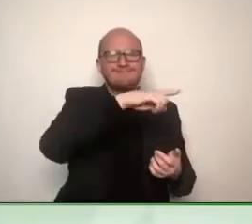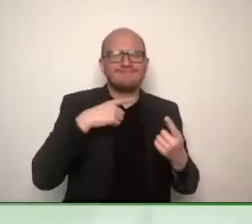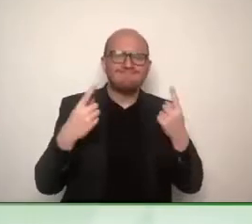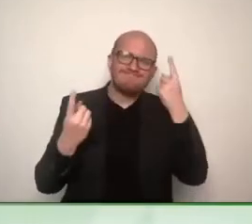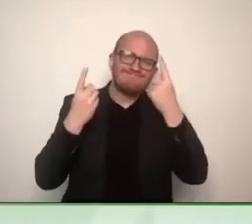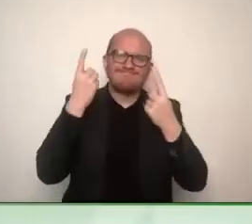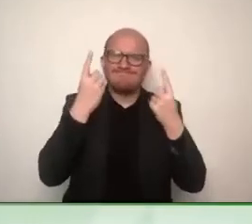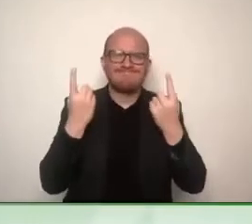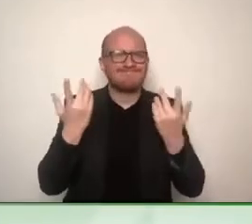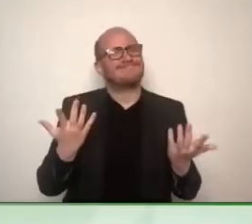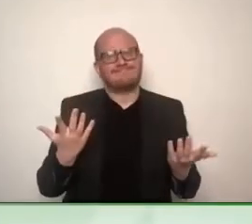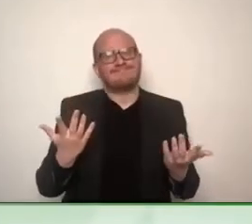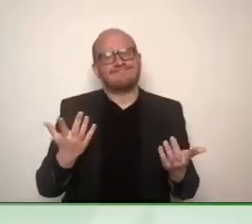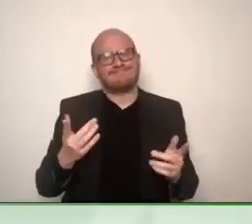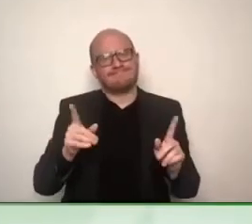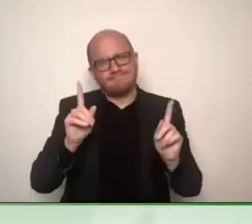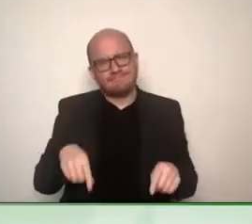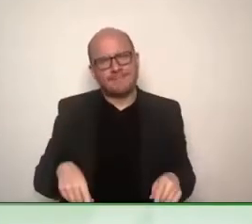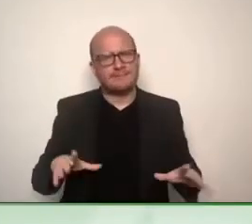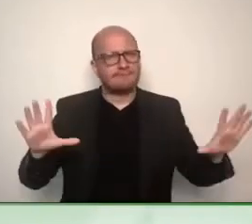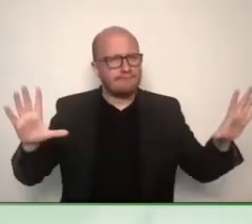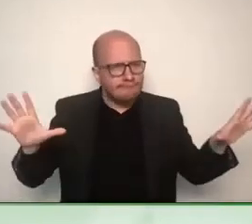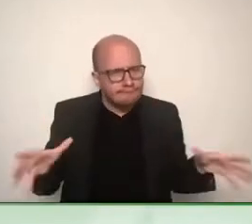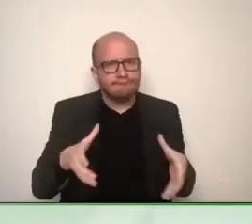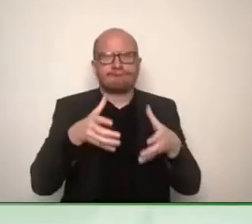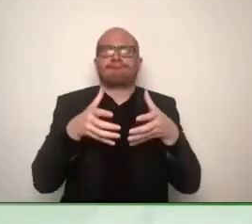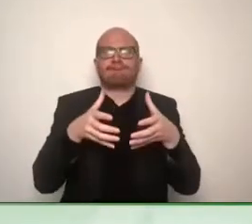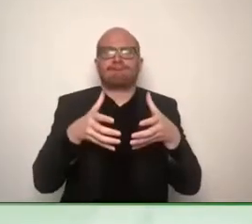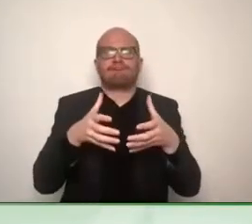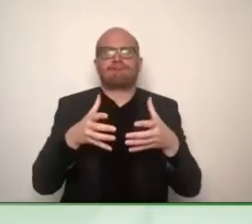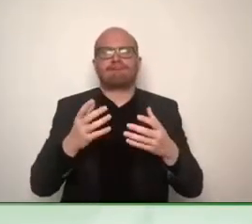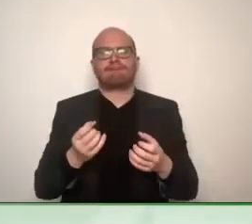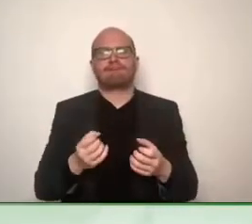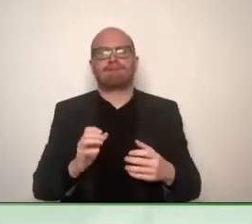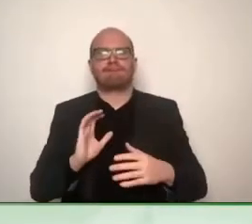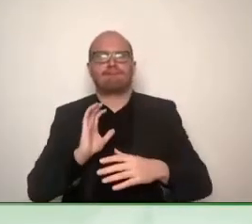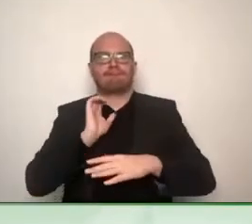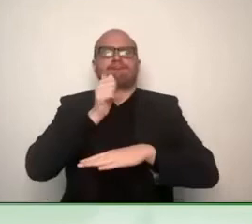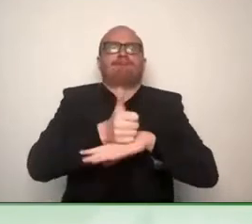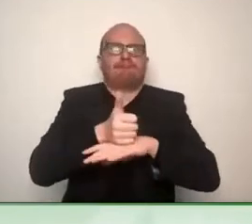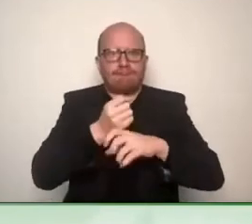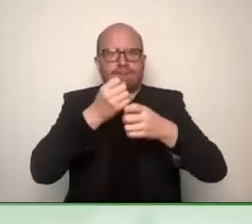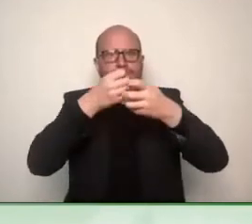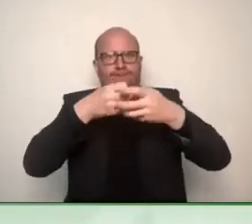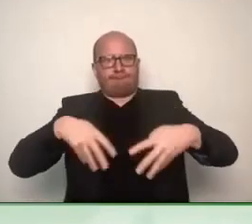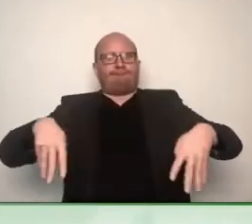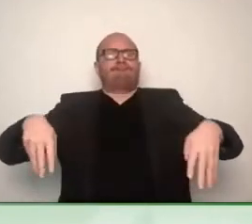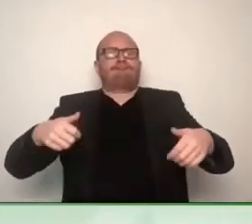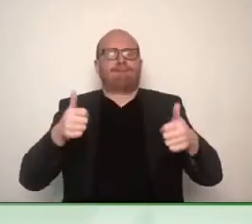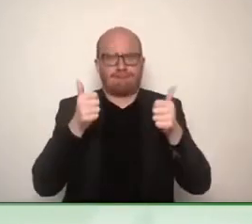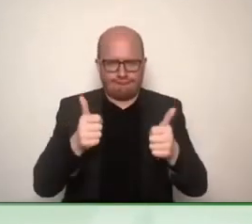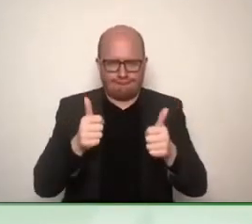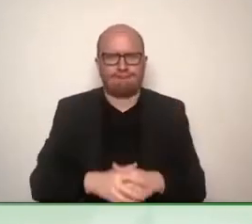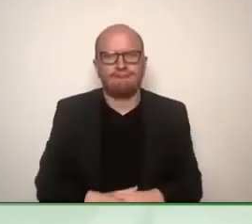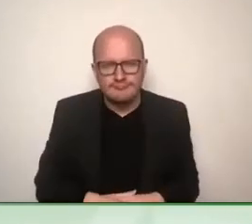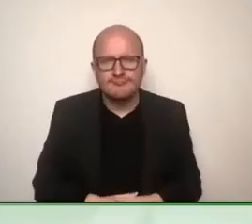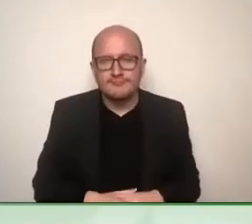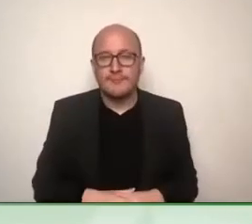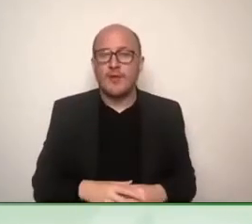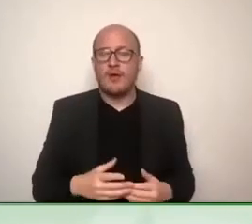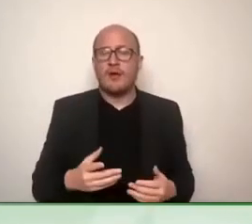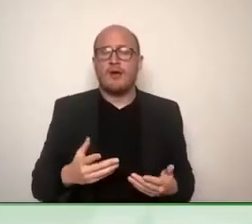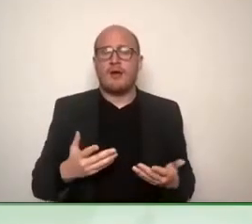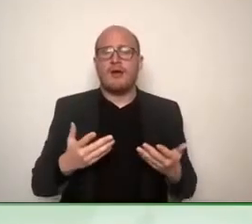enormously, pushed by the GATO initiative of WHO, but also by this resolution of the